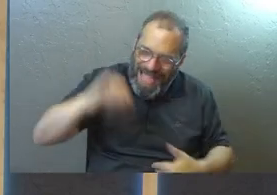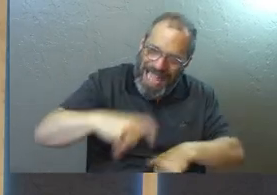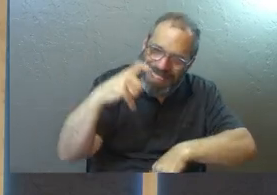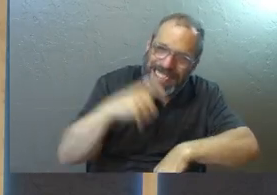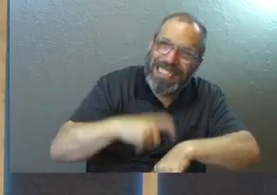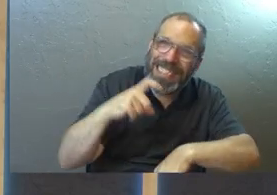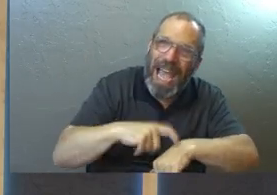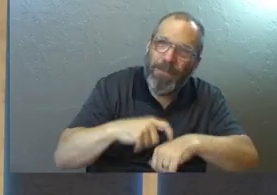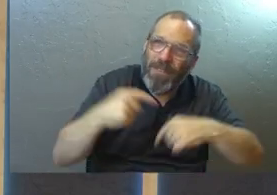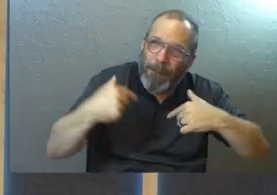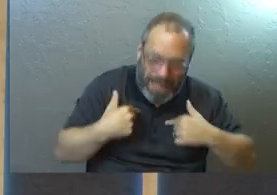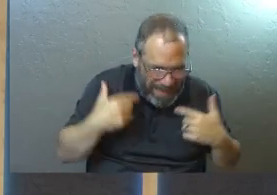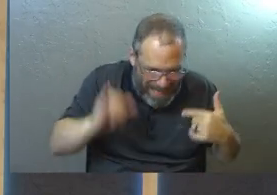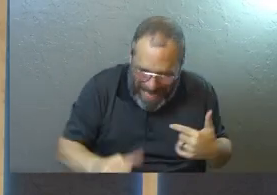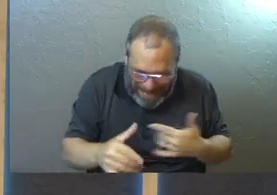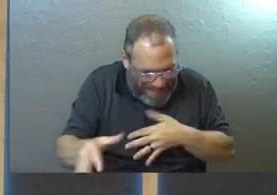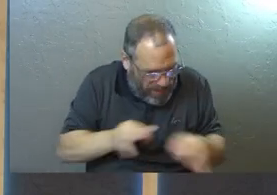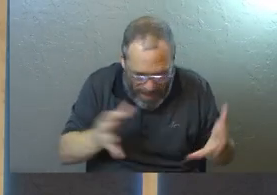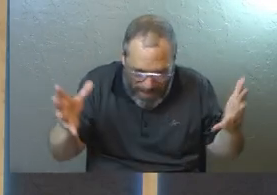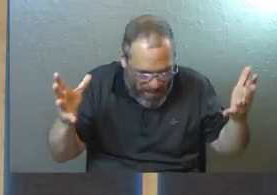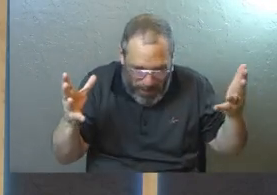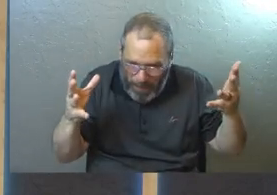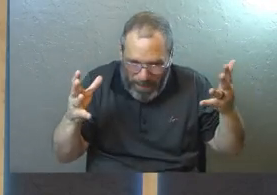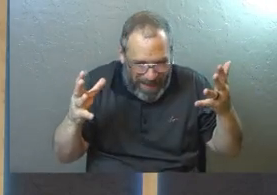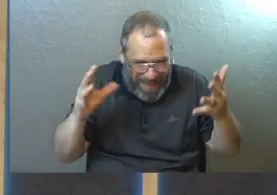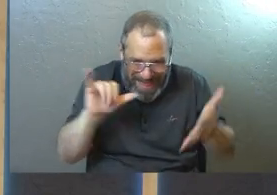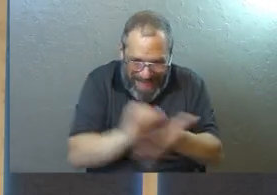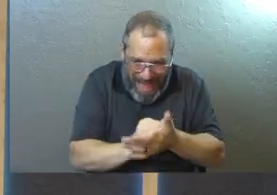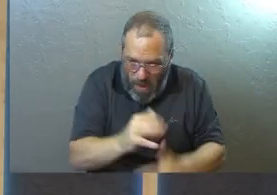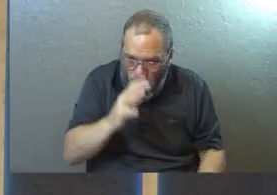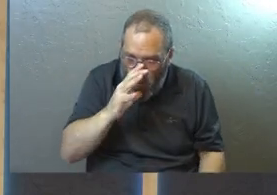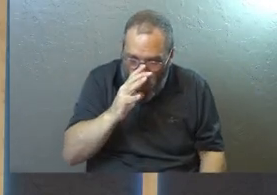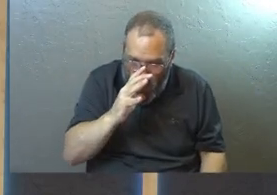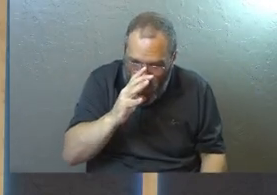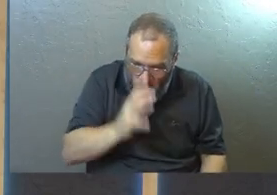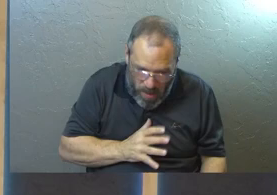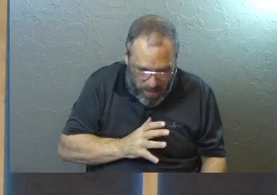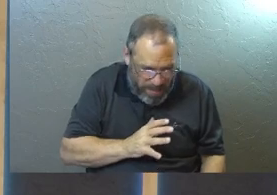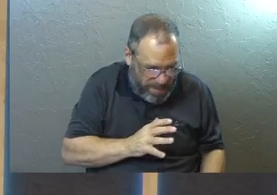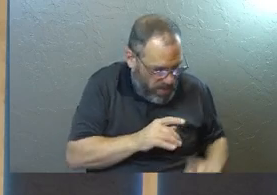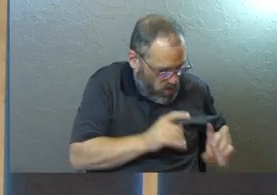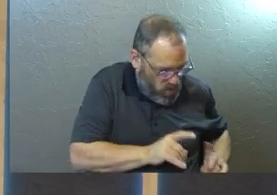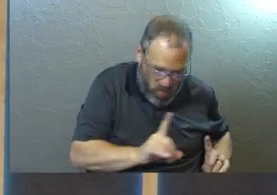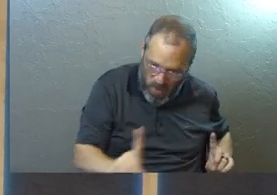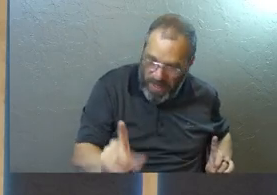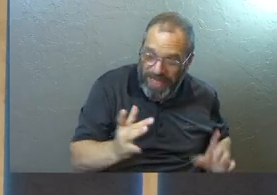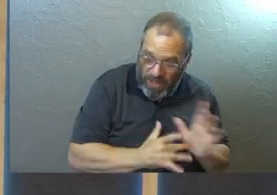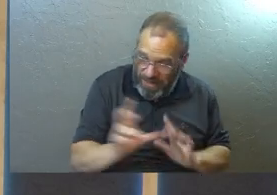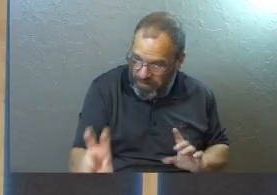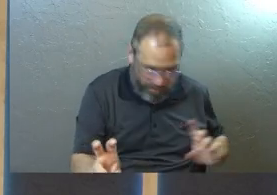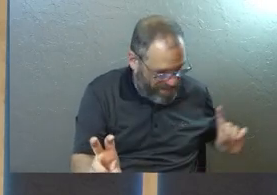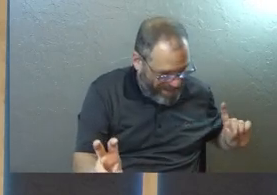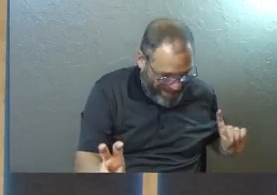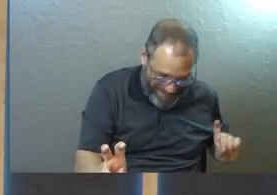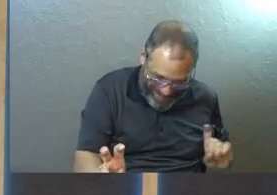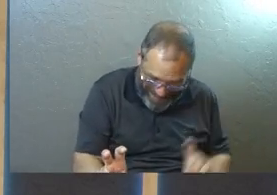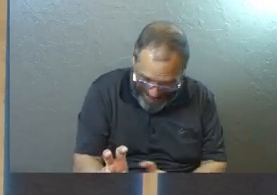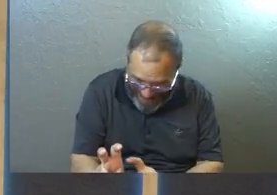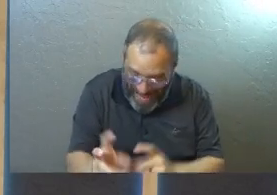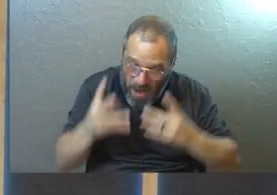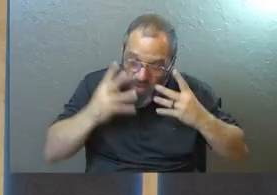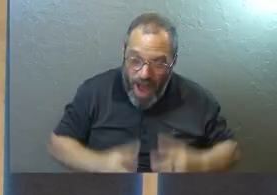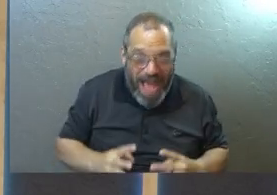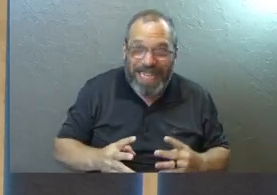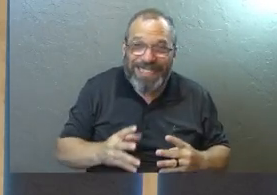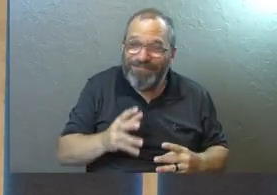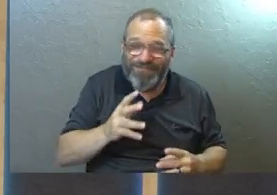in that moment. And it's the only way I can describe how in the world that woman got behind Jesus' feet and started crying on his feet. Because it